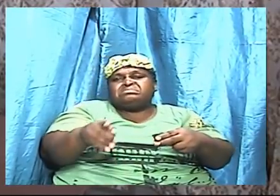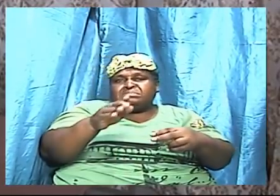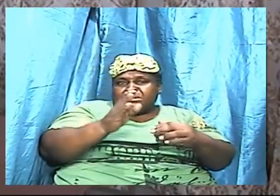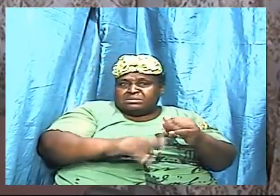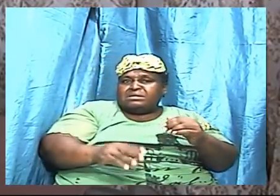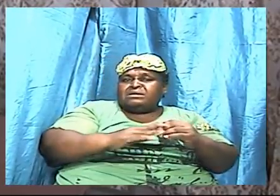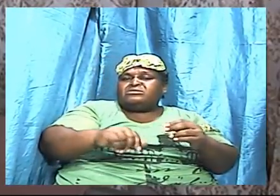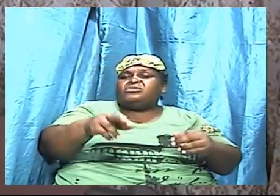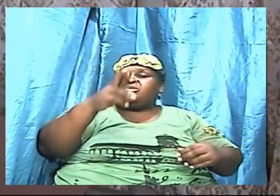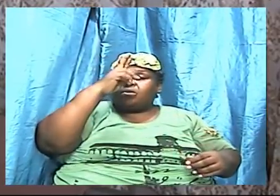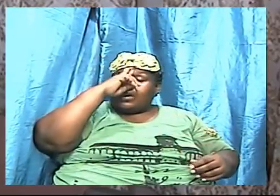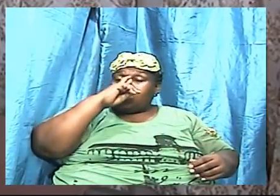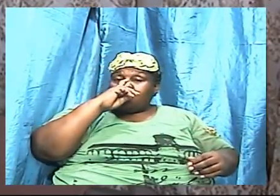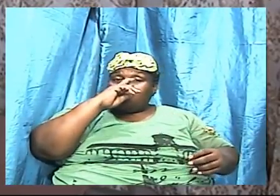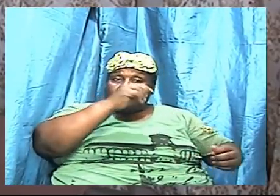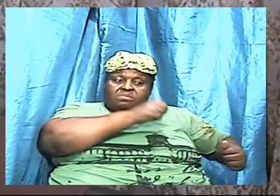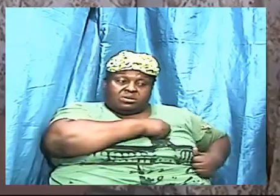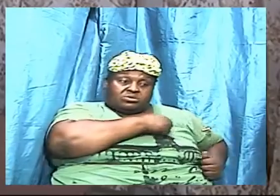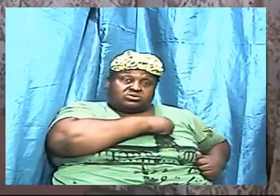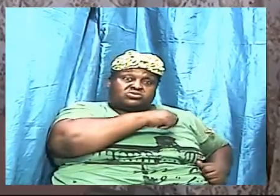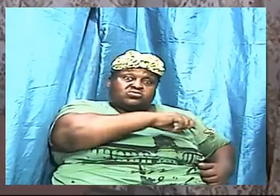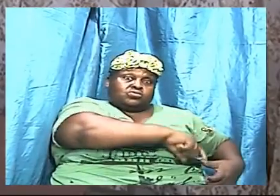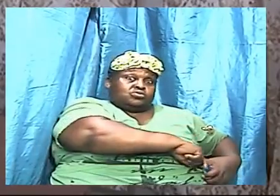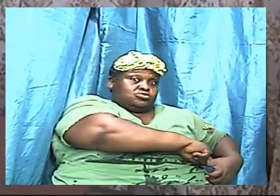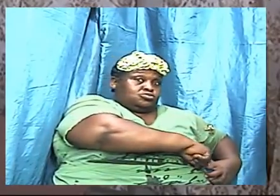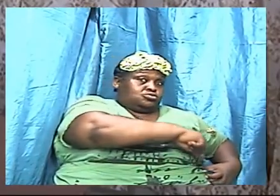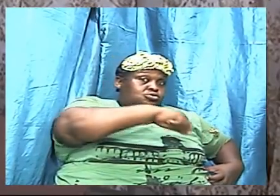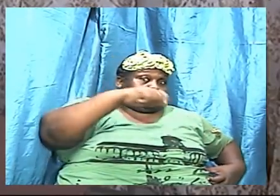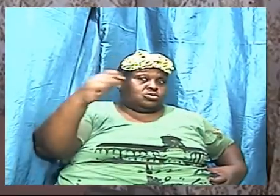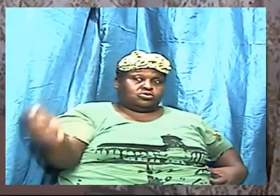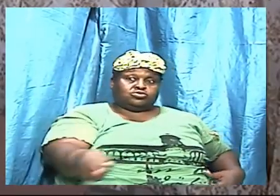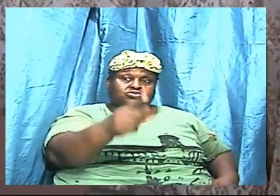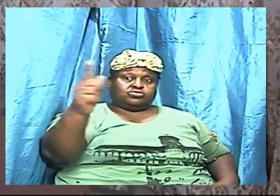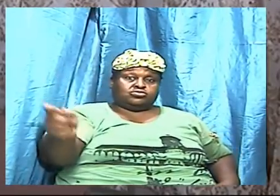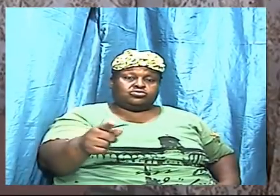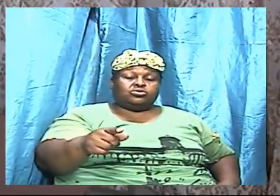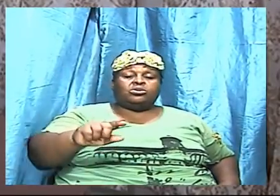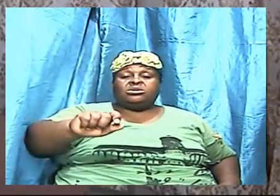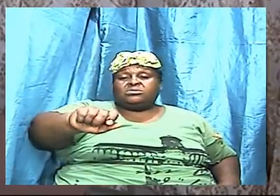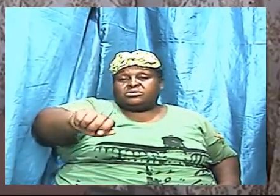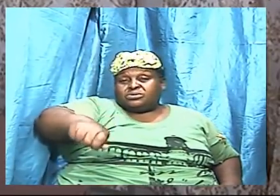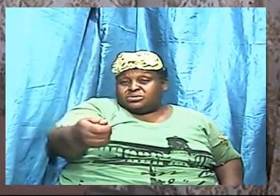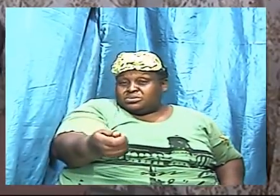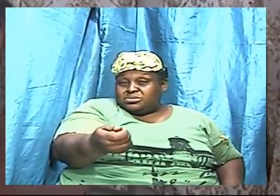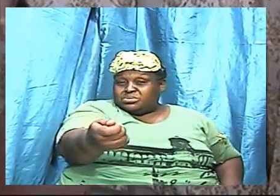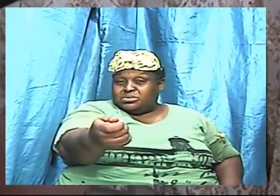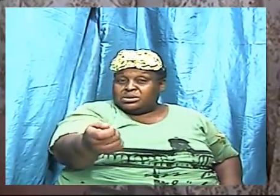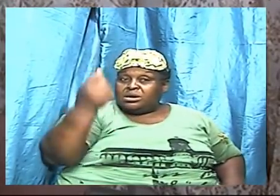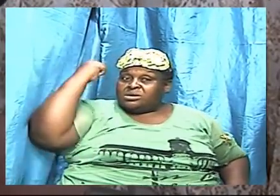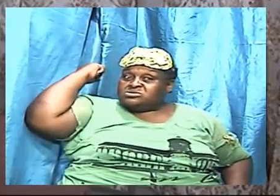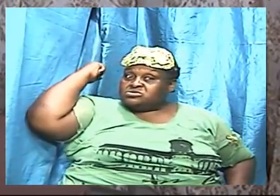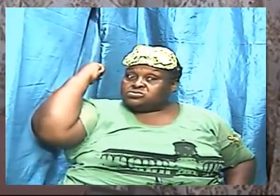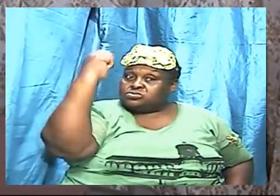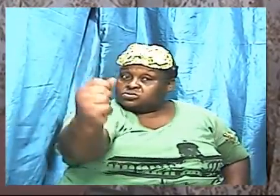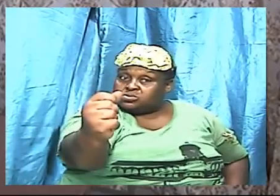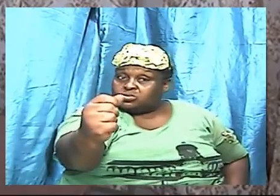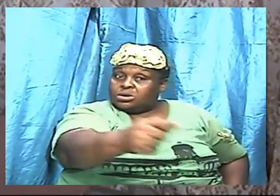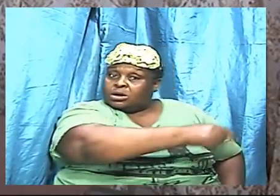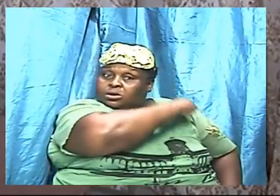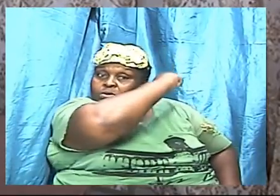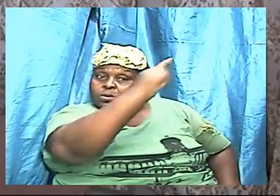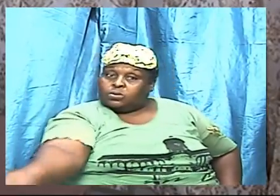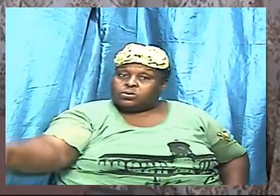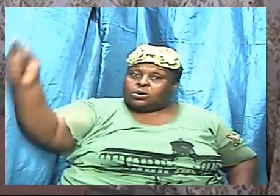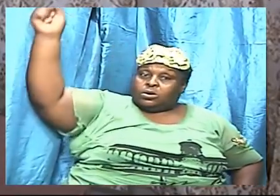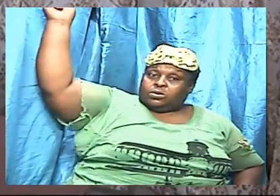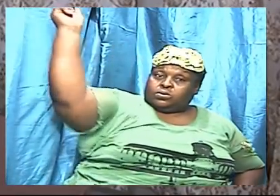Roman soldier's fame. And it will pierce and it will stab and it will cut and